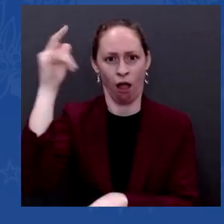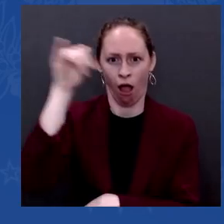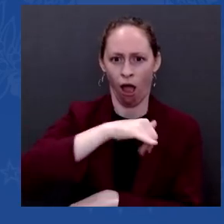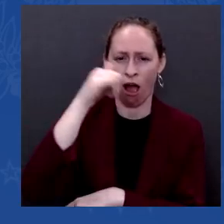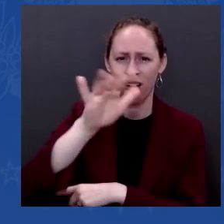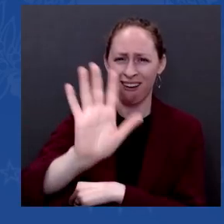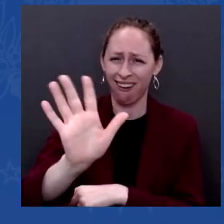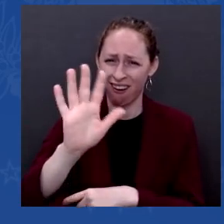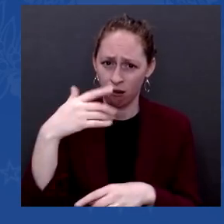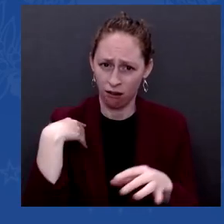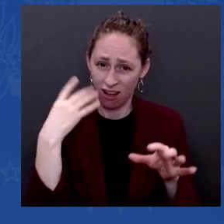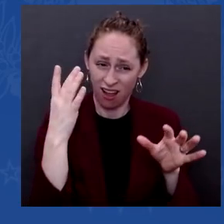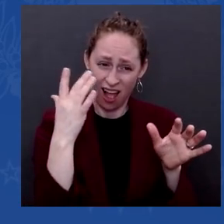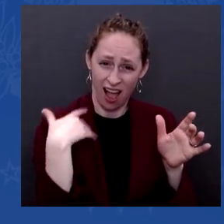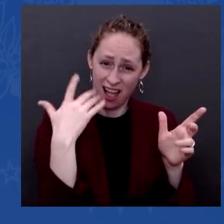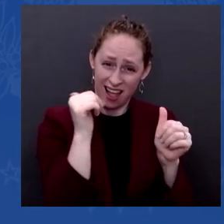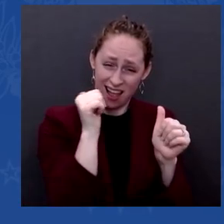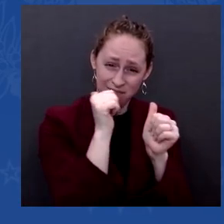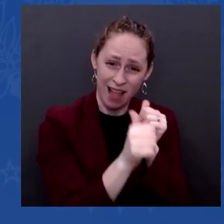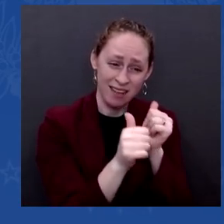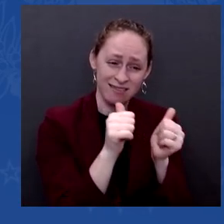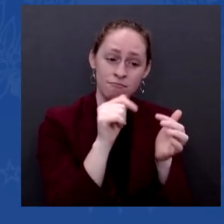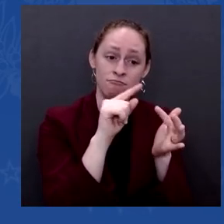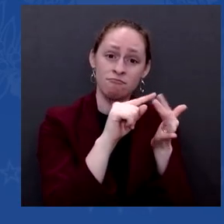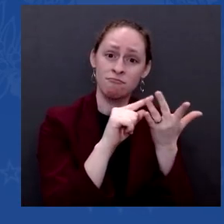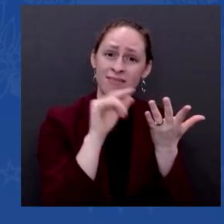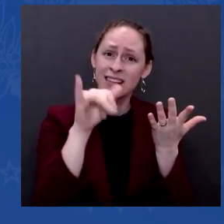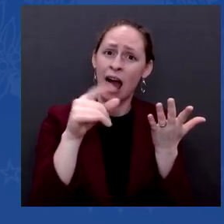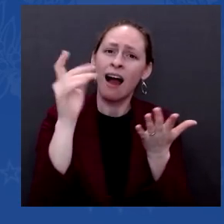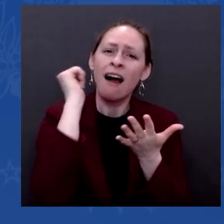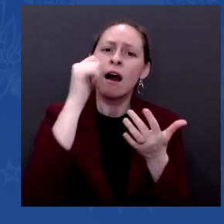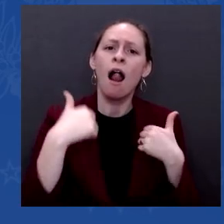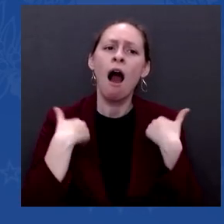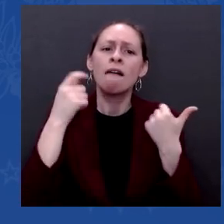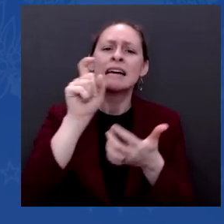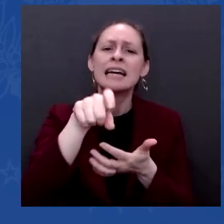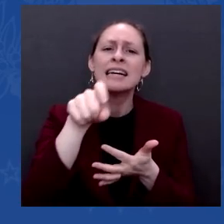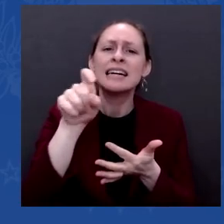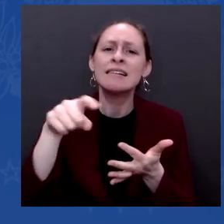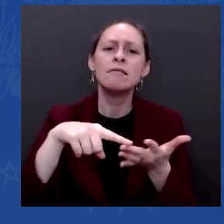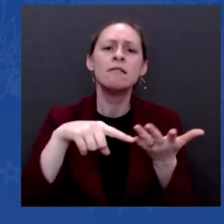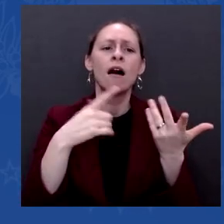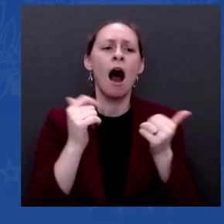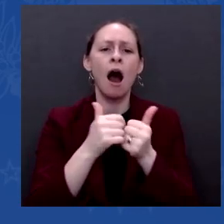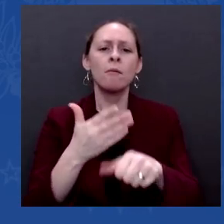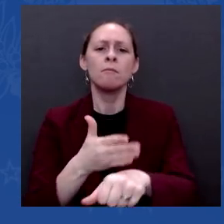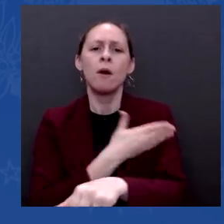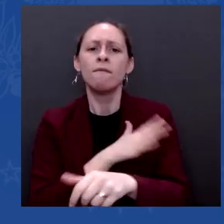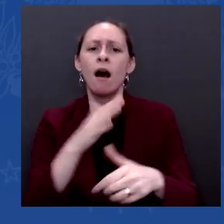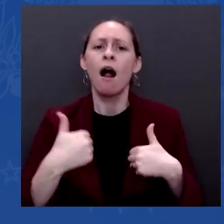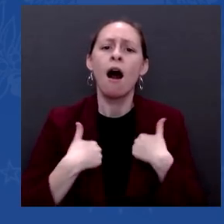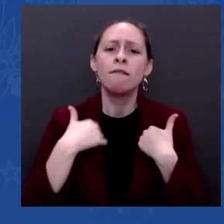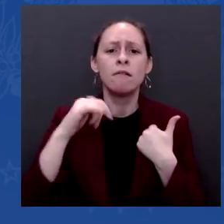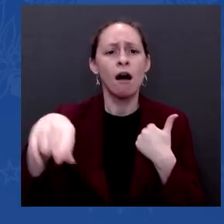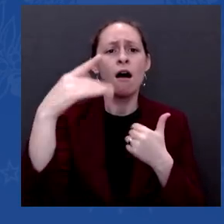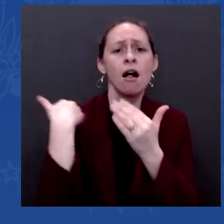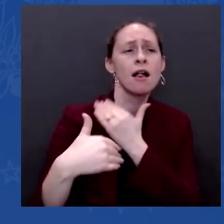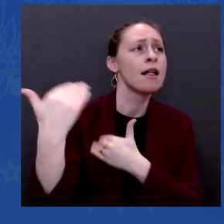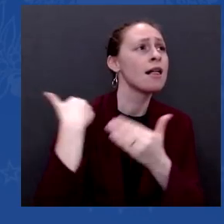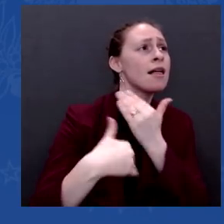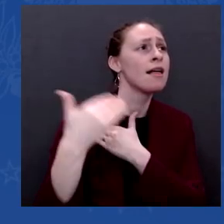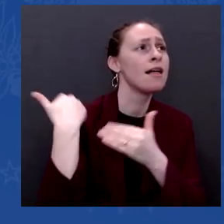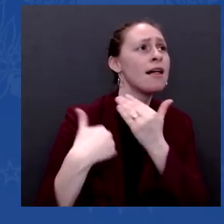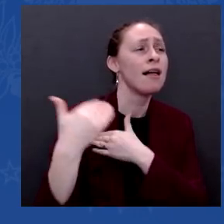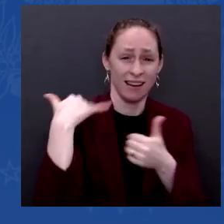long time. And I think we can get it done. — You're not going to scale down any of these priorities. But so far, that